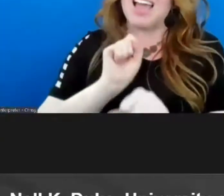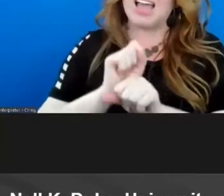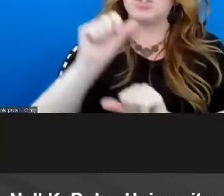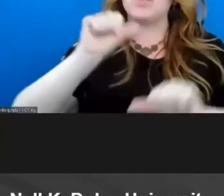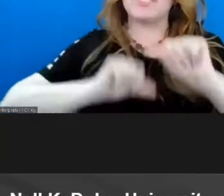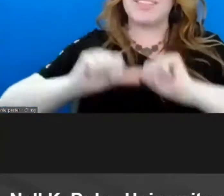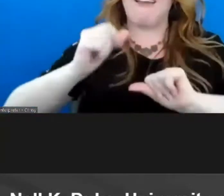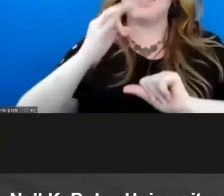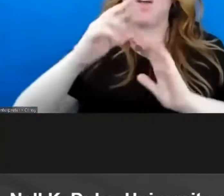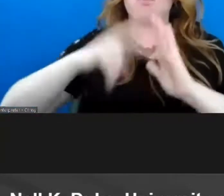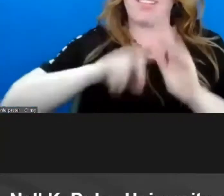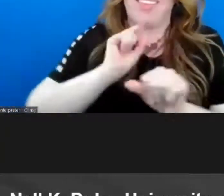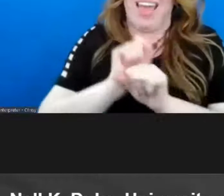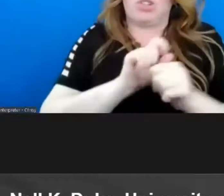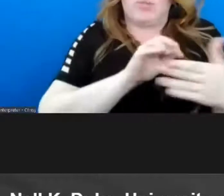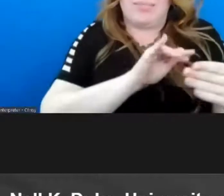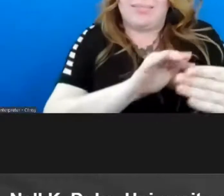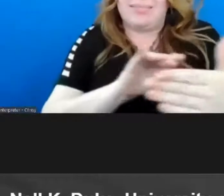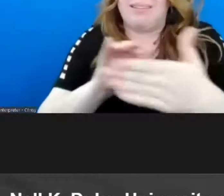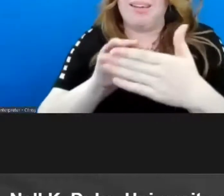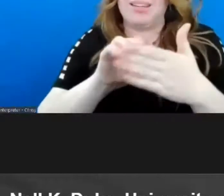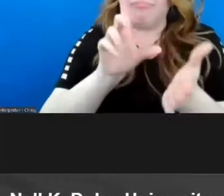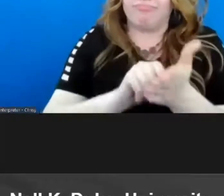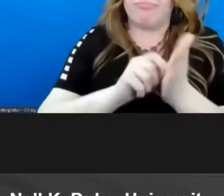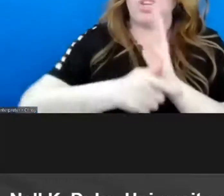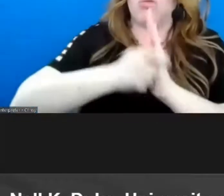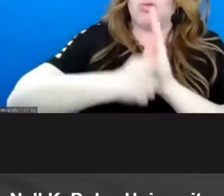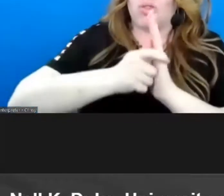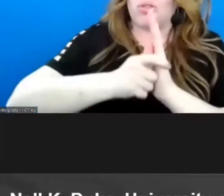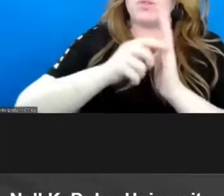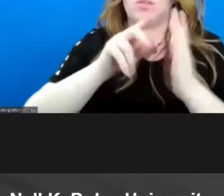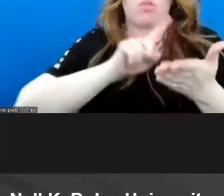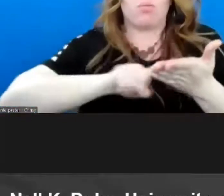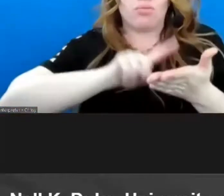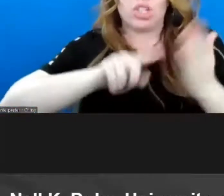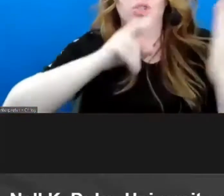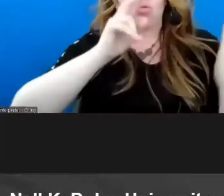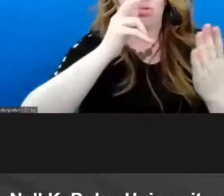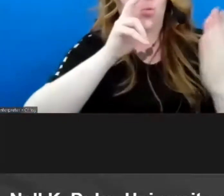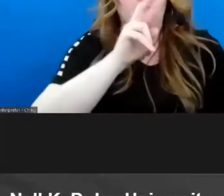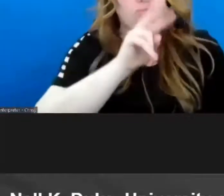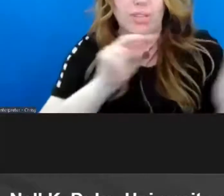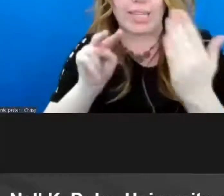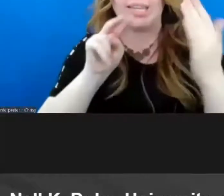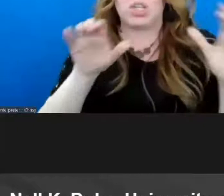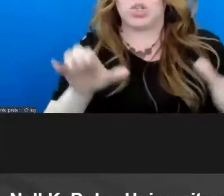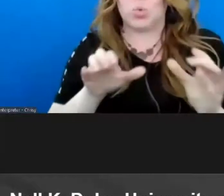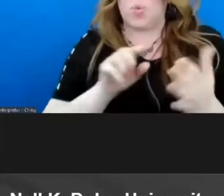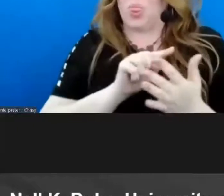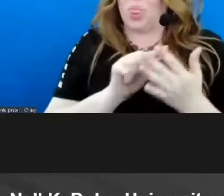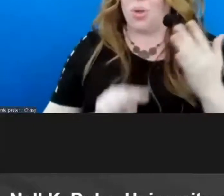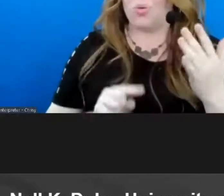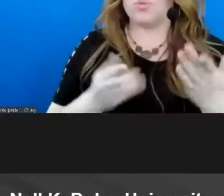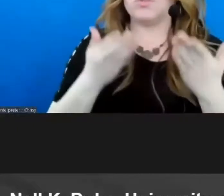like the actual studies that are in journals that people read that researchers read and do um those suggest